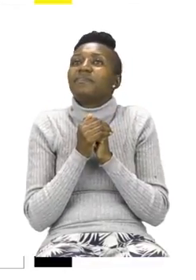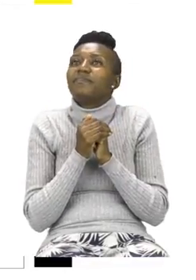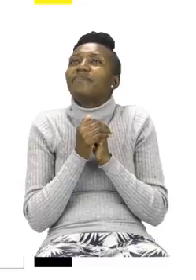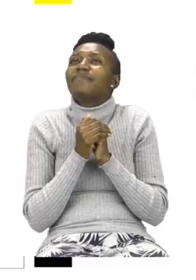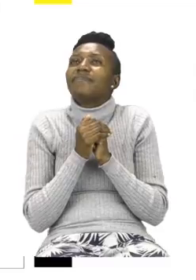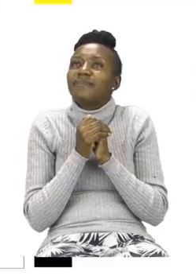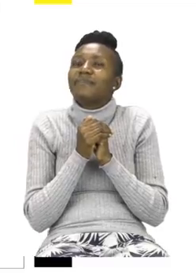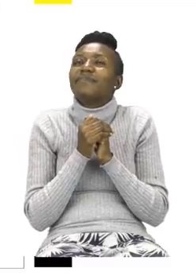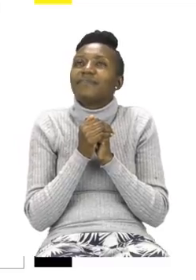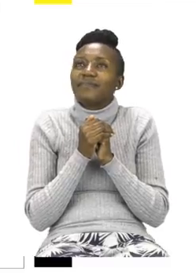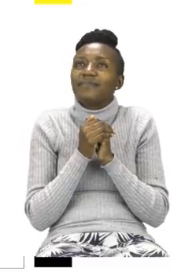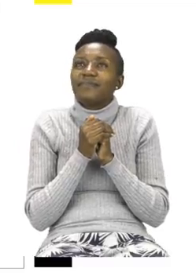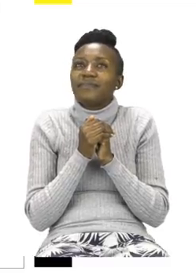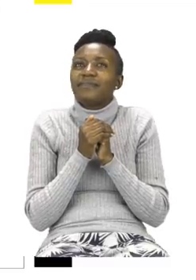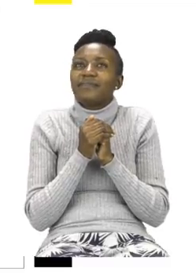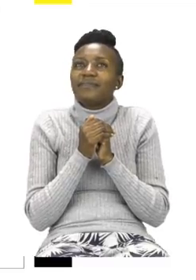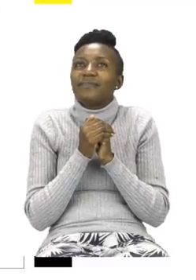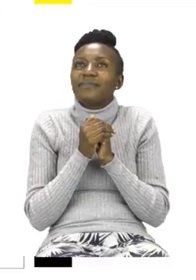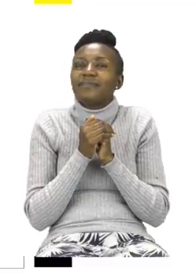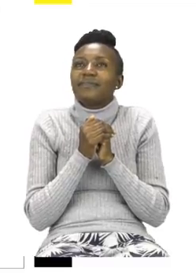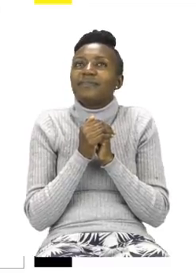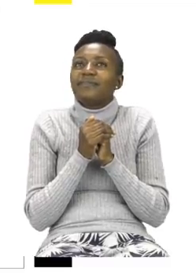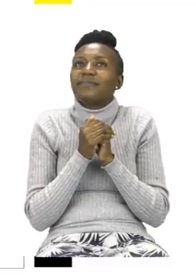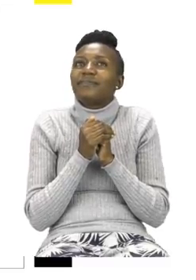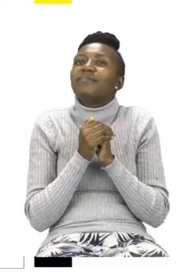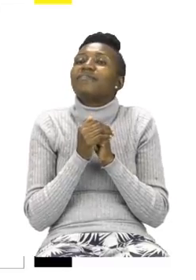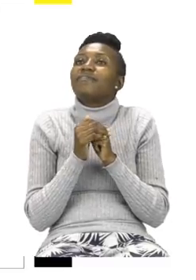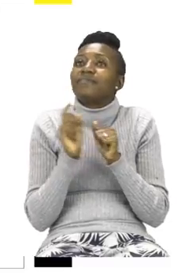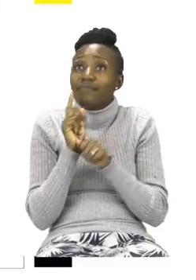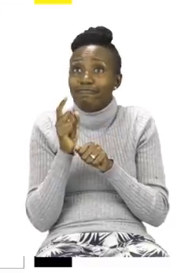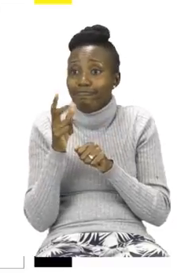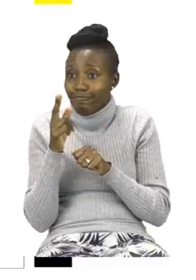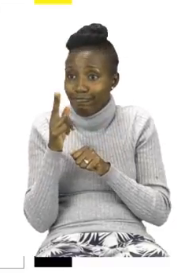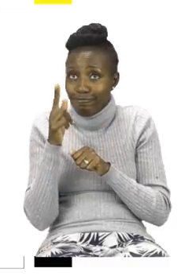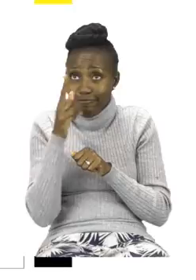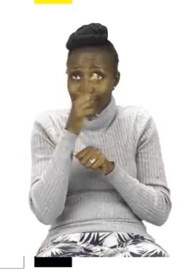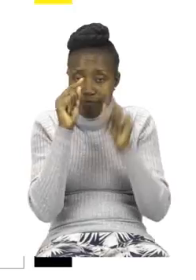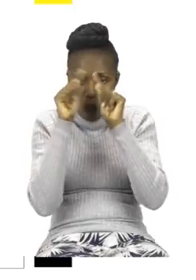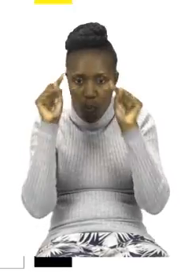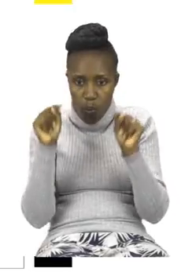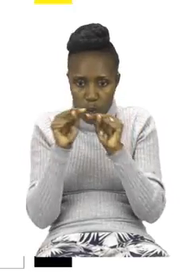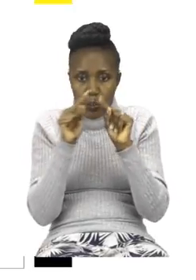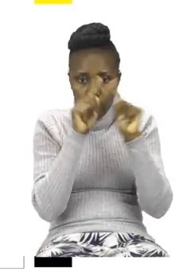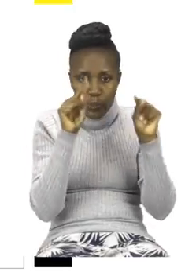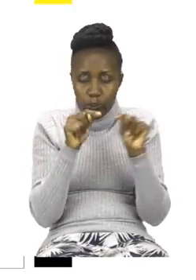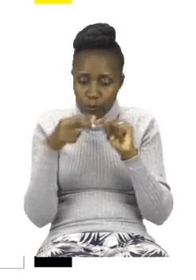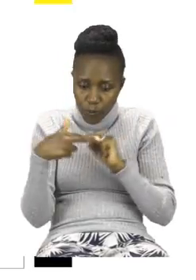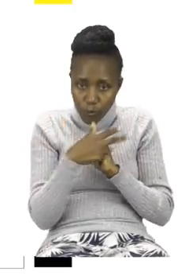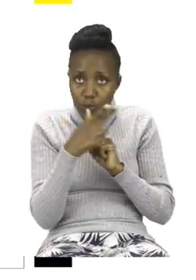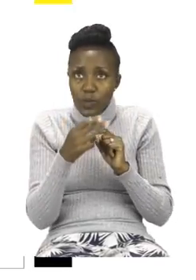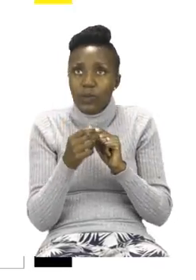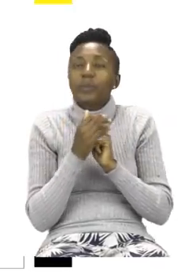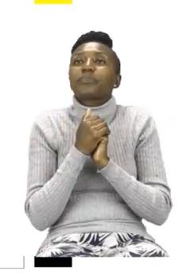we can have the first thing is cards. So we need to make cards with the